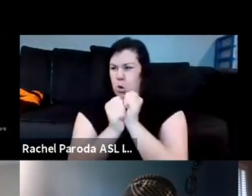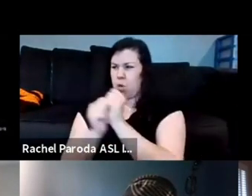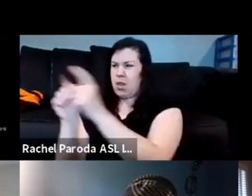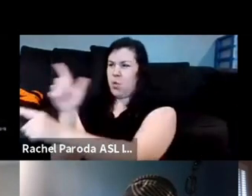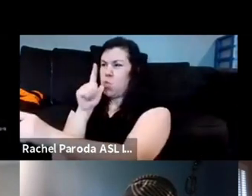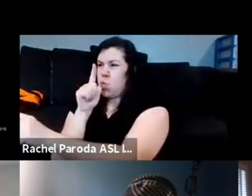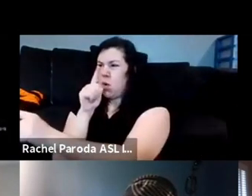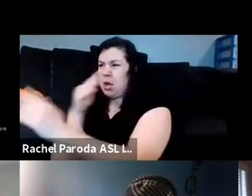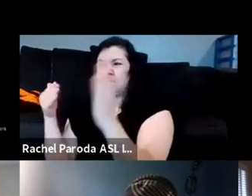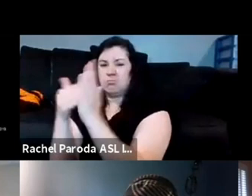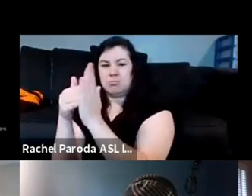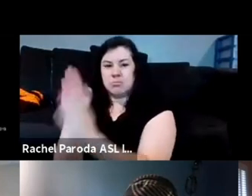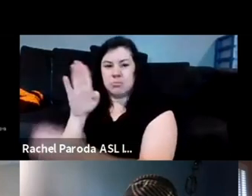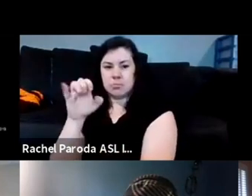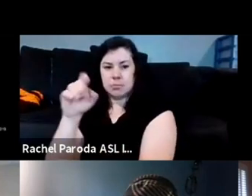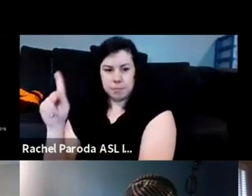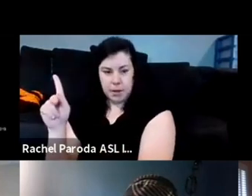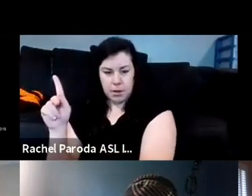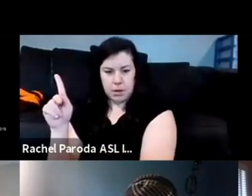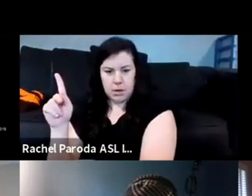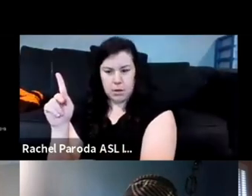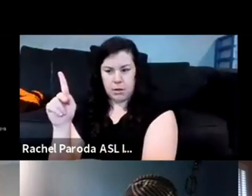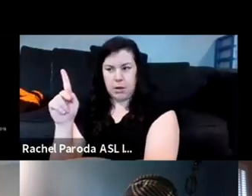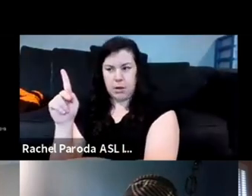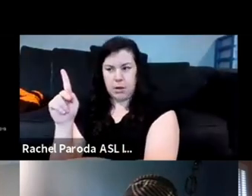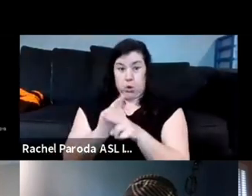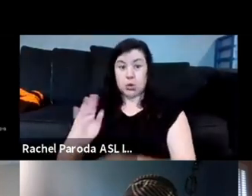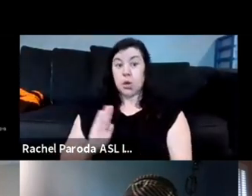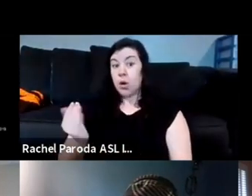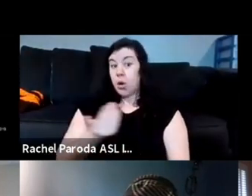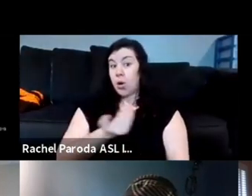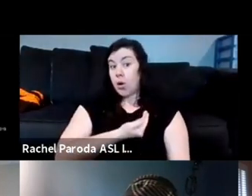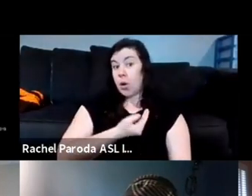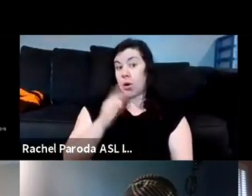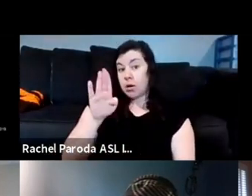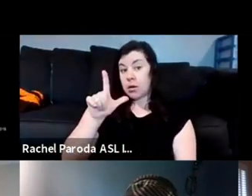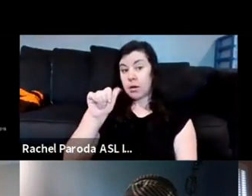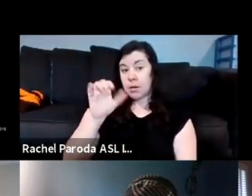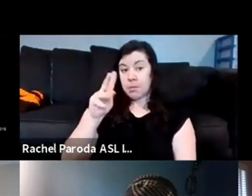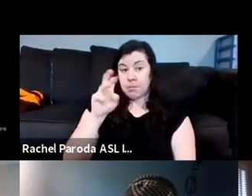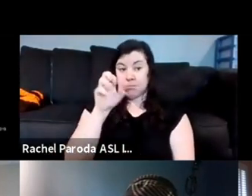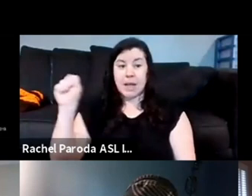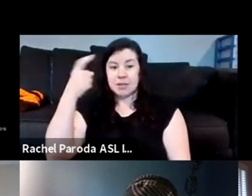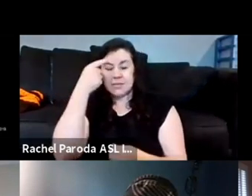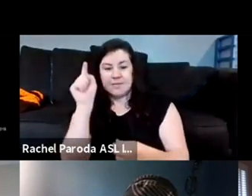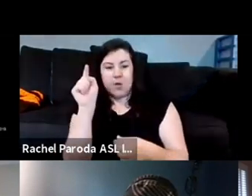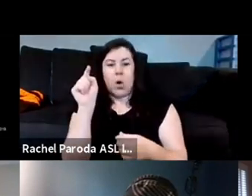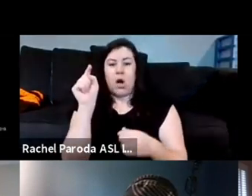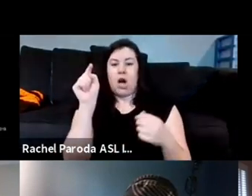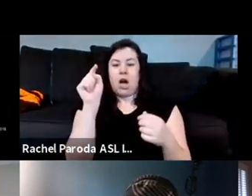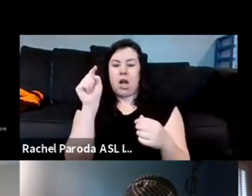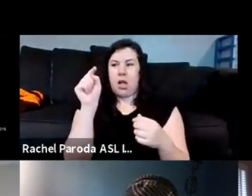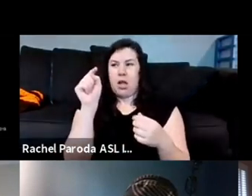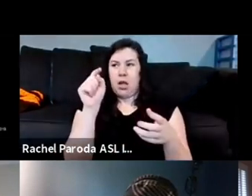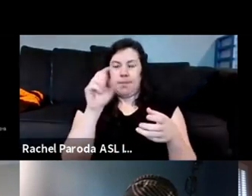communicate to our community and are literally using our proximity to the communication um to undermine us at the